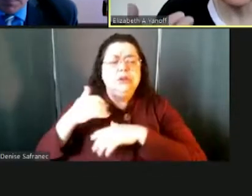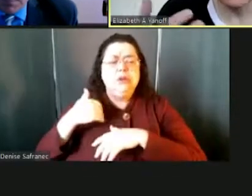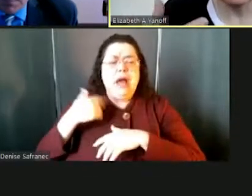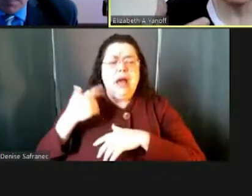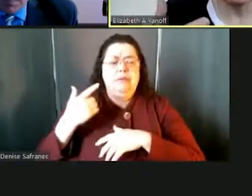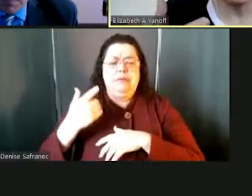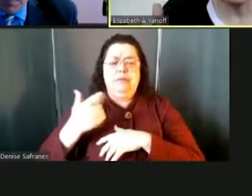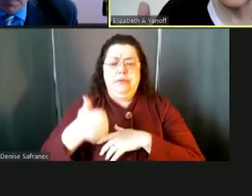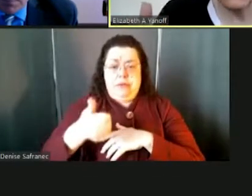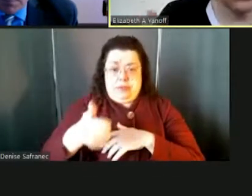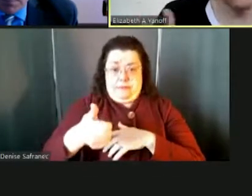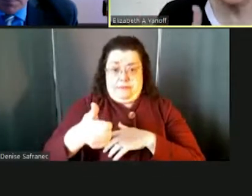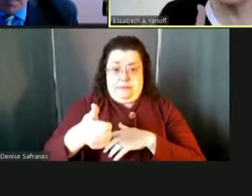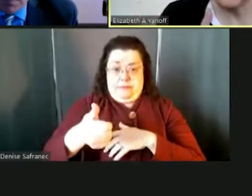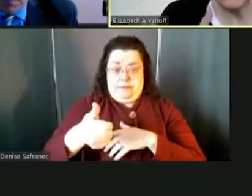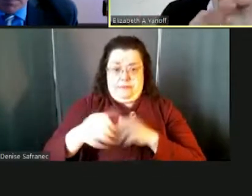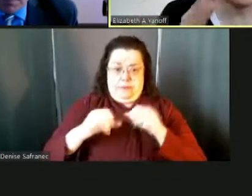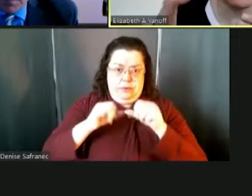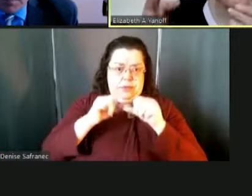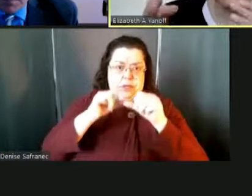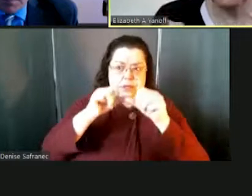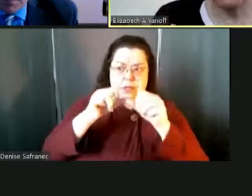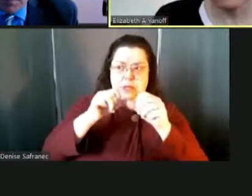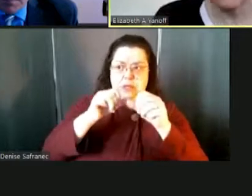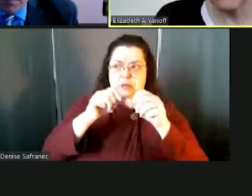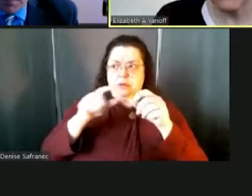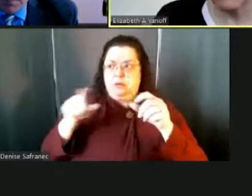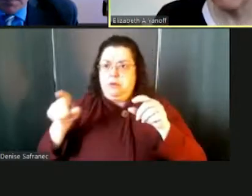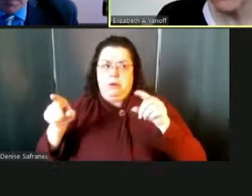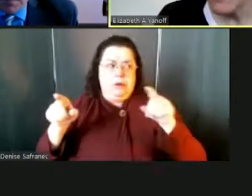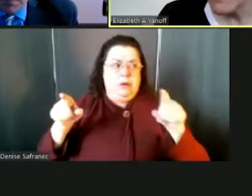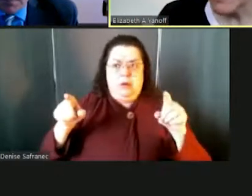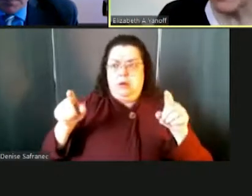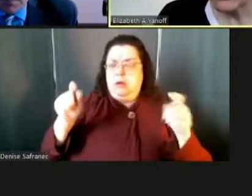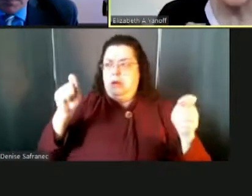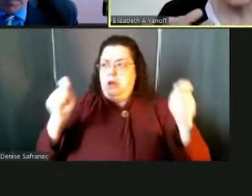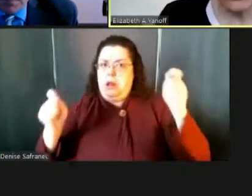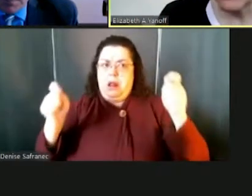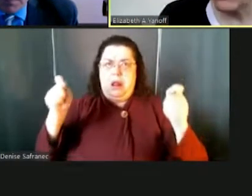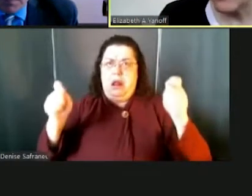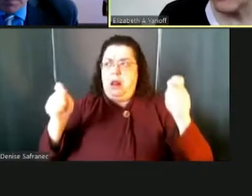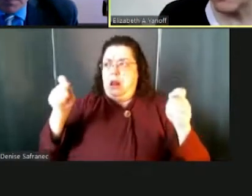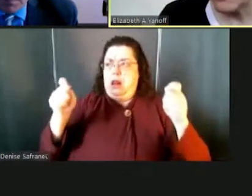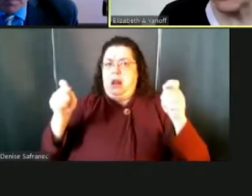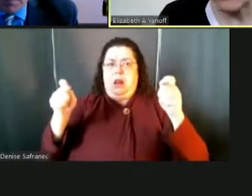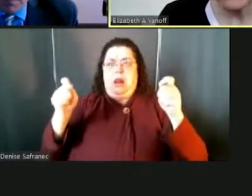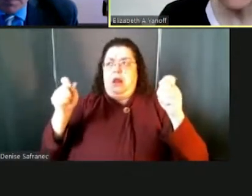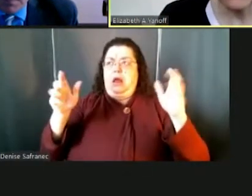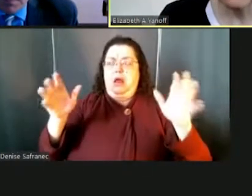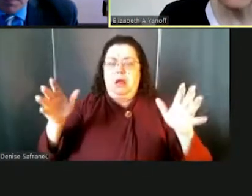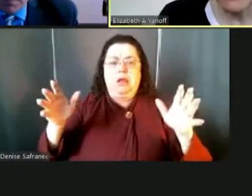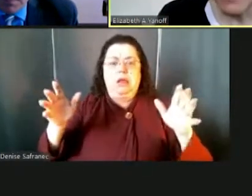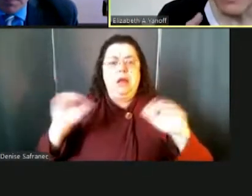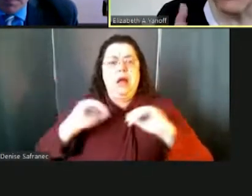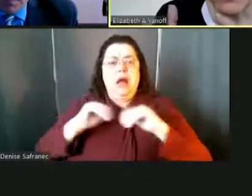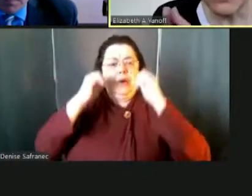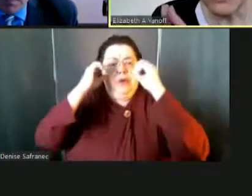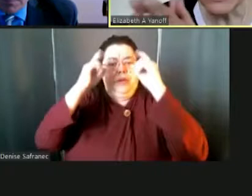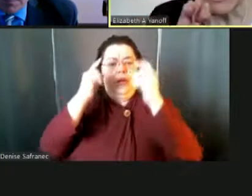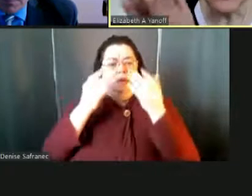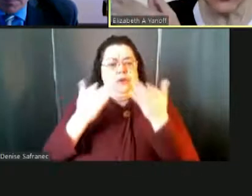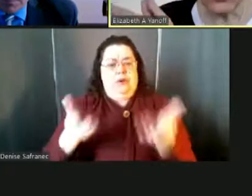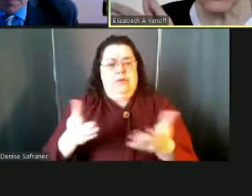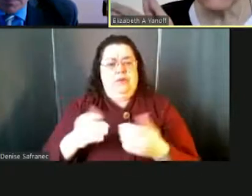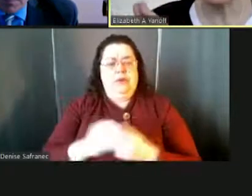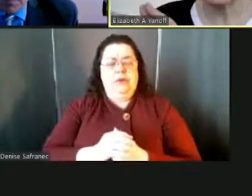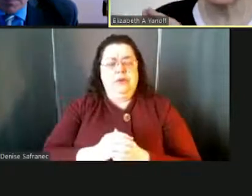to continually adjust to all these different, um, changes in the way that education is offered? And then I'm going to